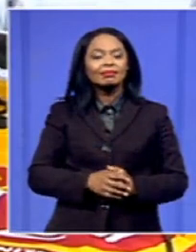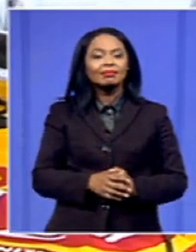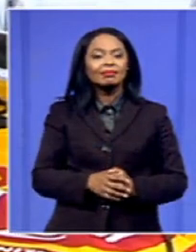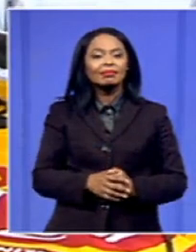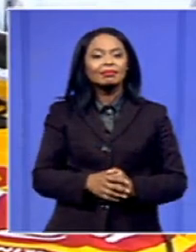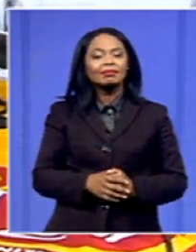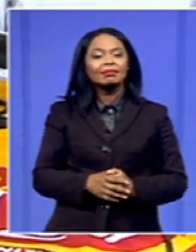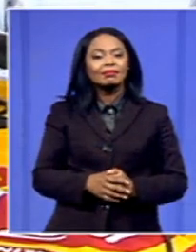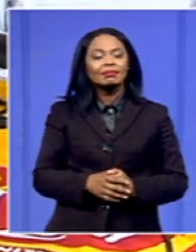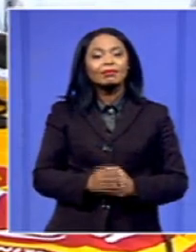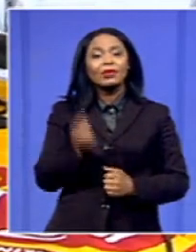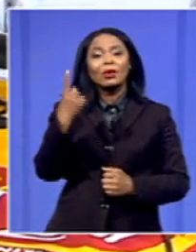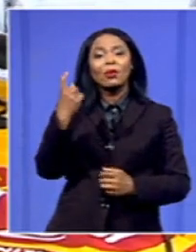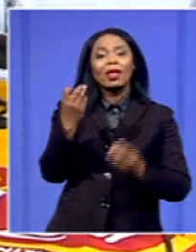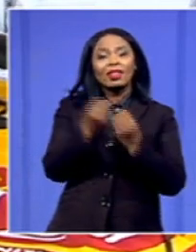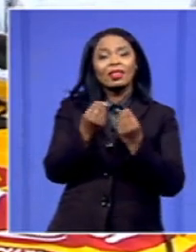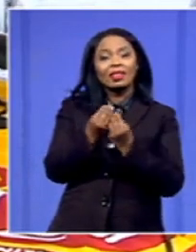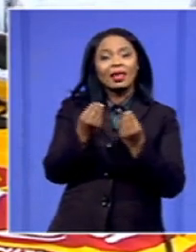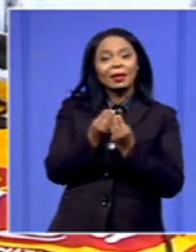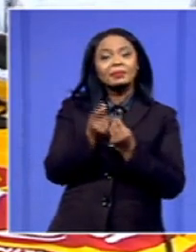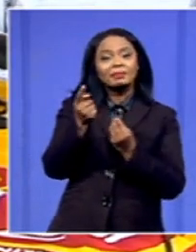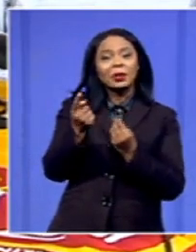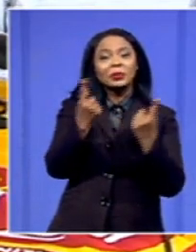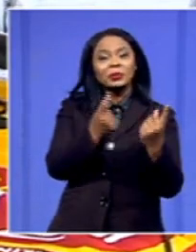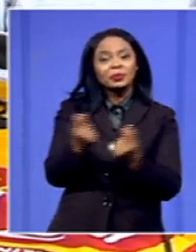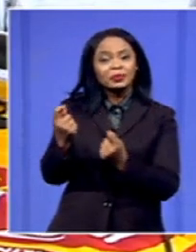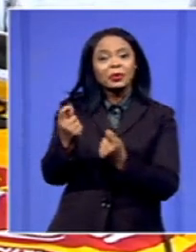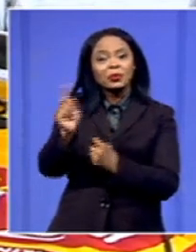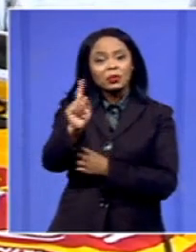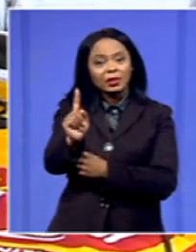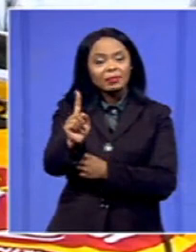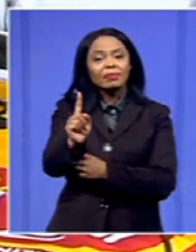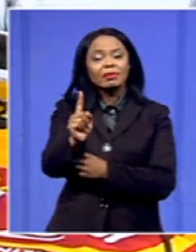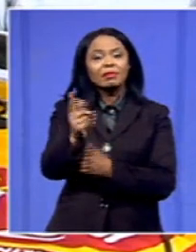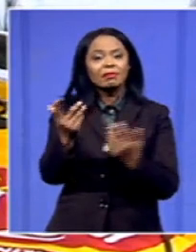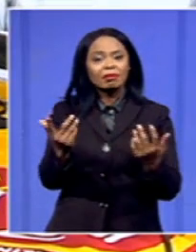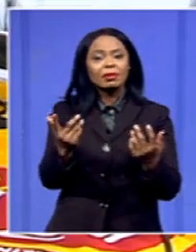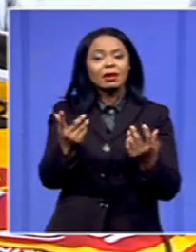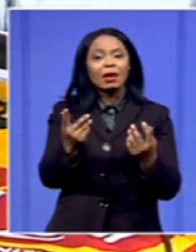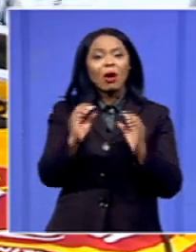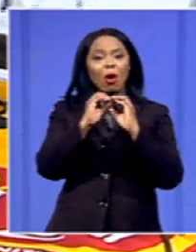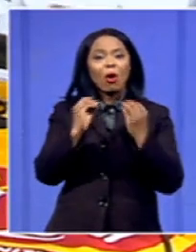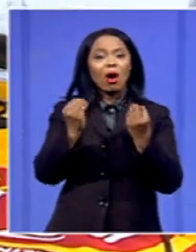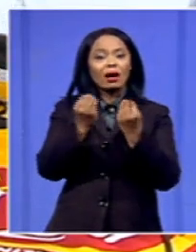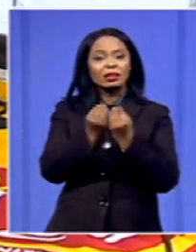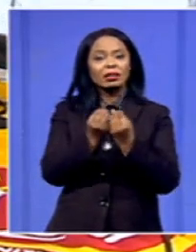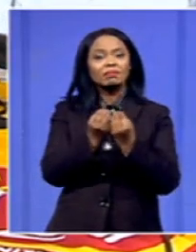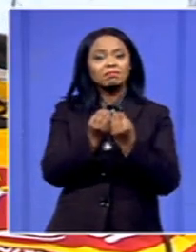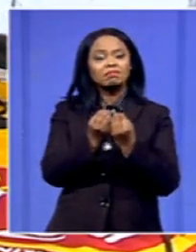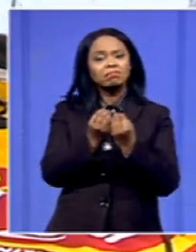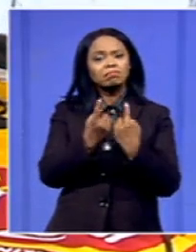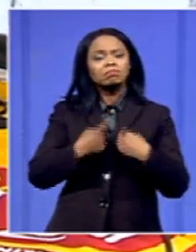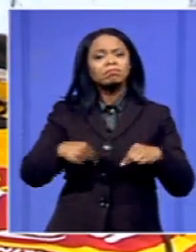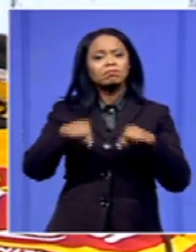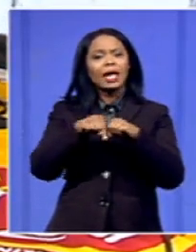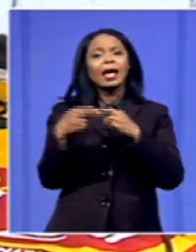Well, one thing that we must put out there is that we are a responsible organization that appreciates that